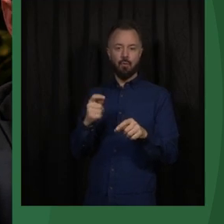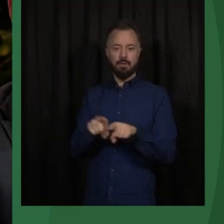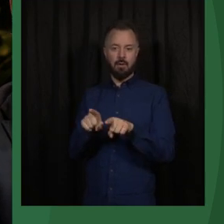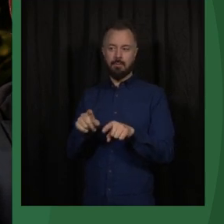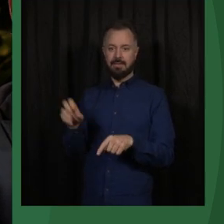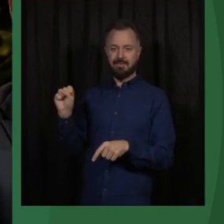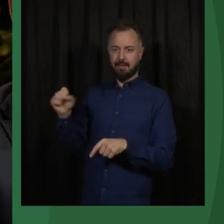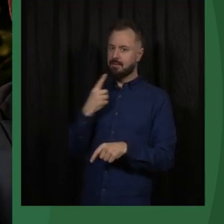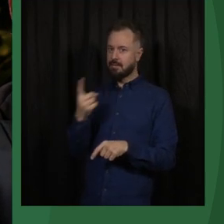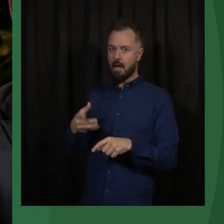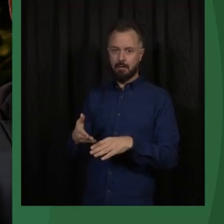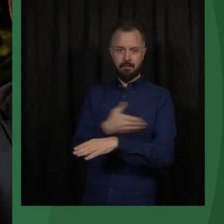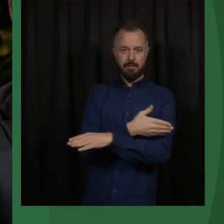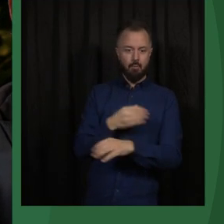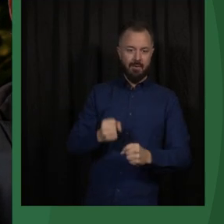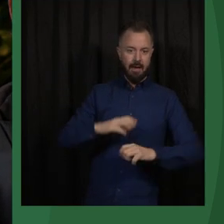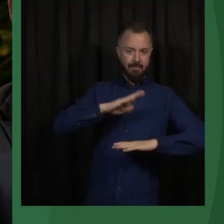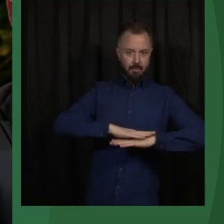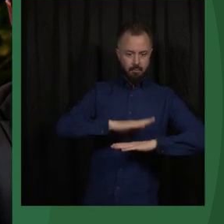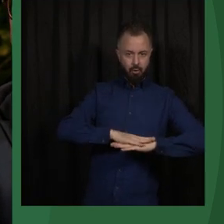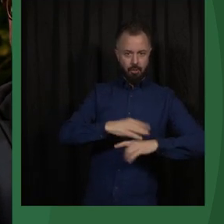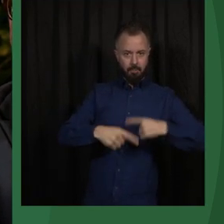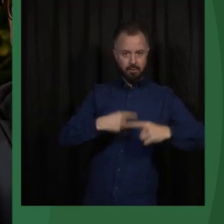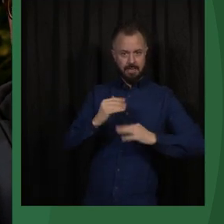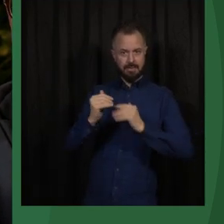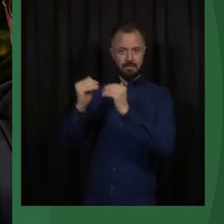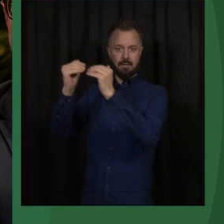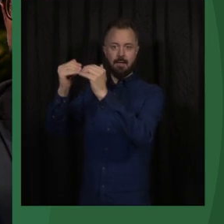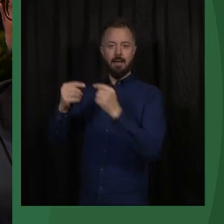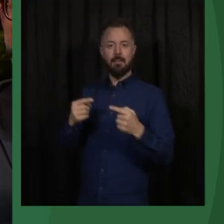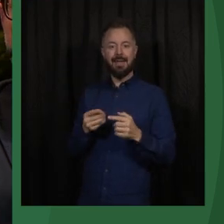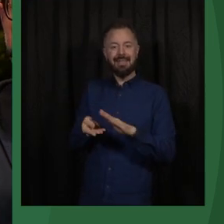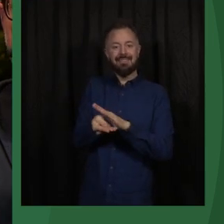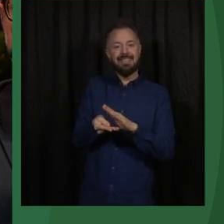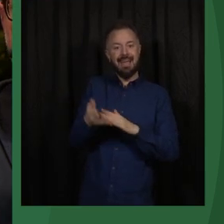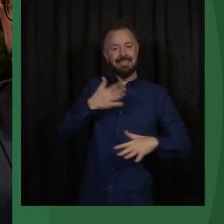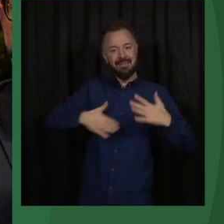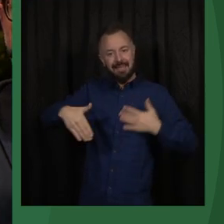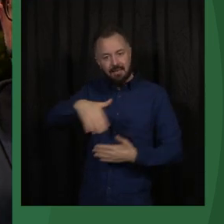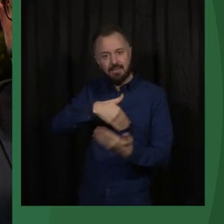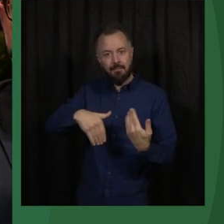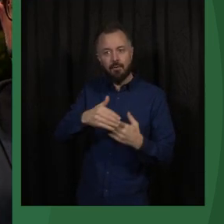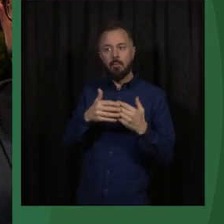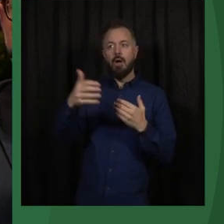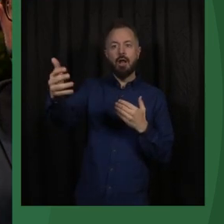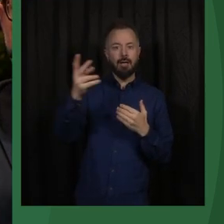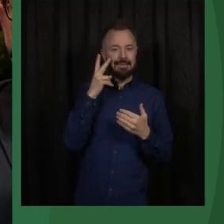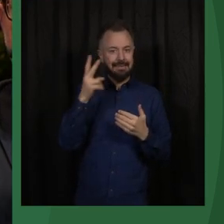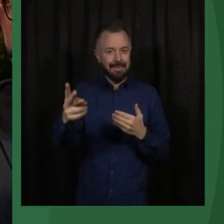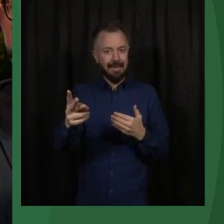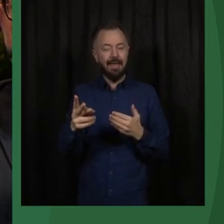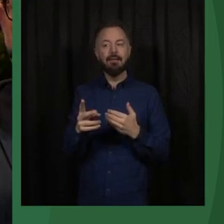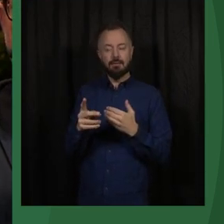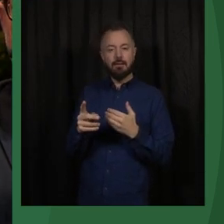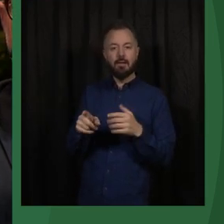has to be through these bottom-up processes. But investing in civil society long-term, so that when